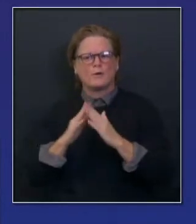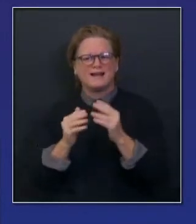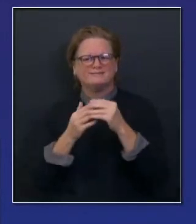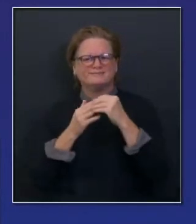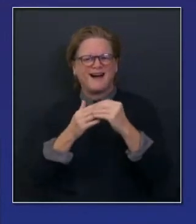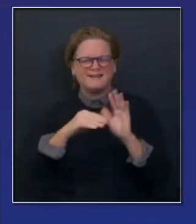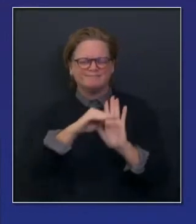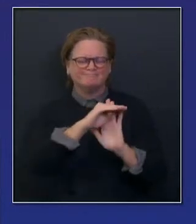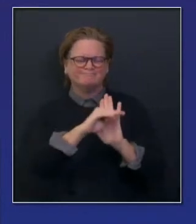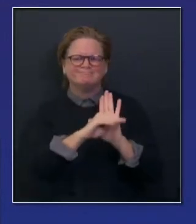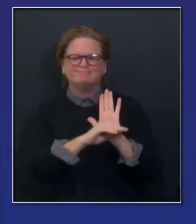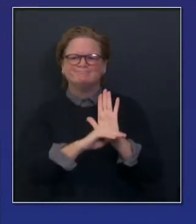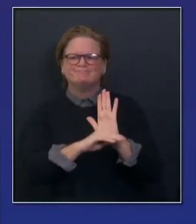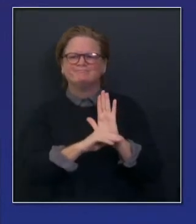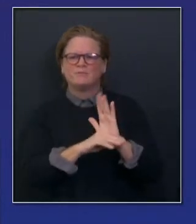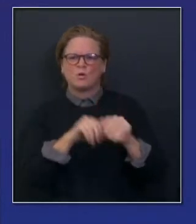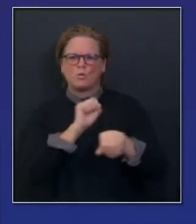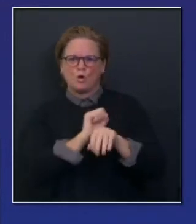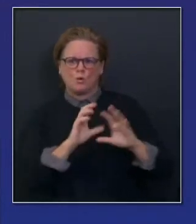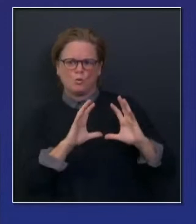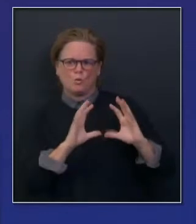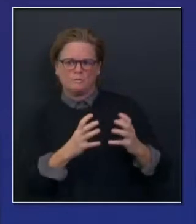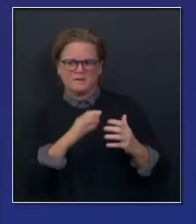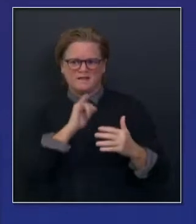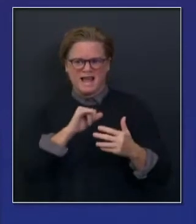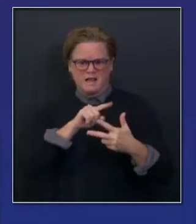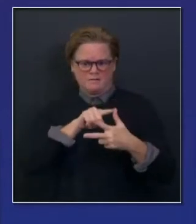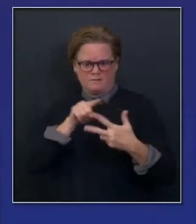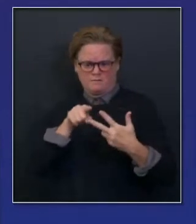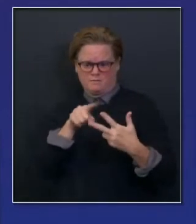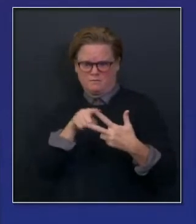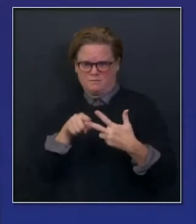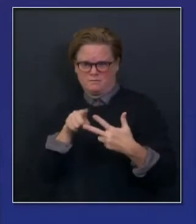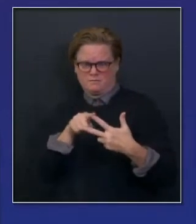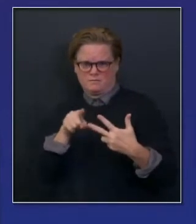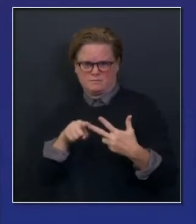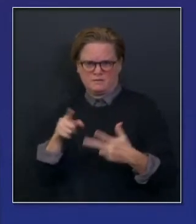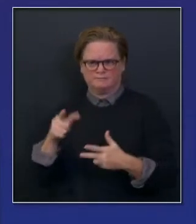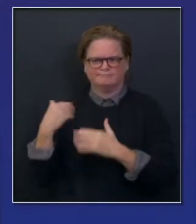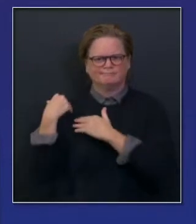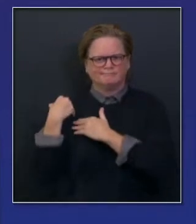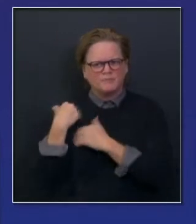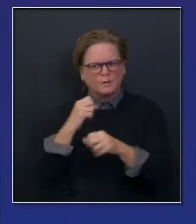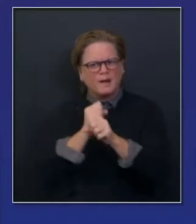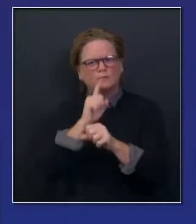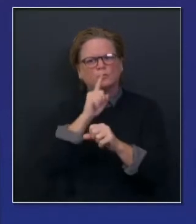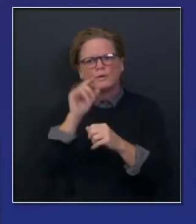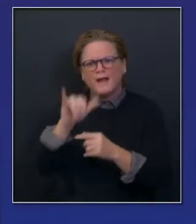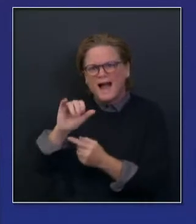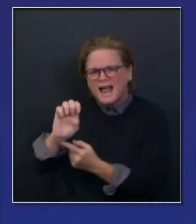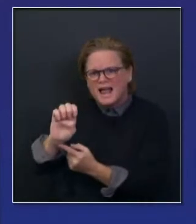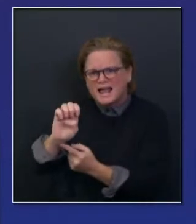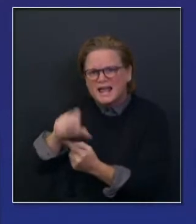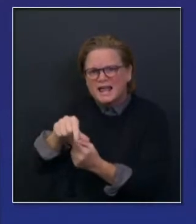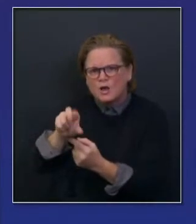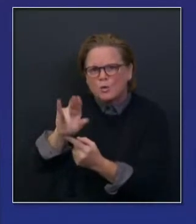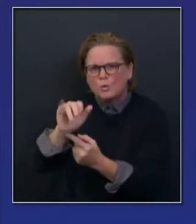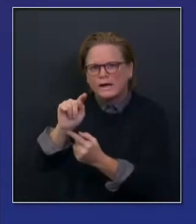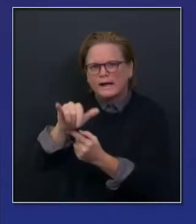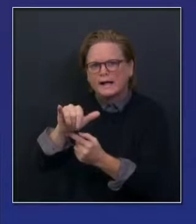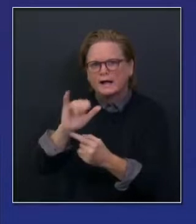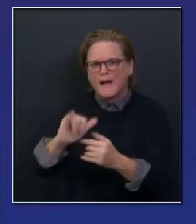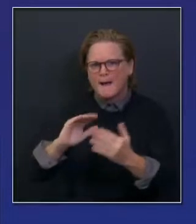all about equity and distribution. The nuances, the details, the specificity of where